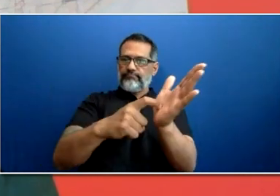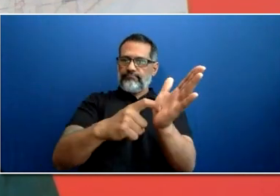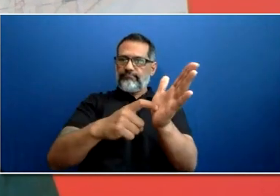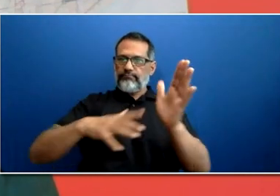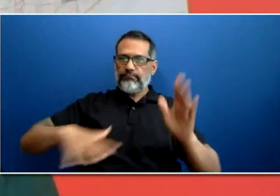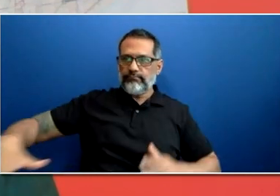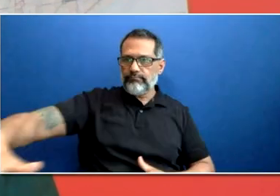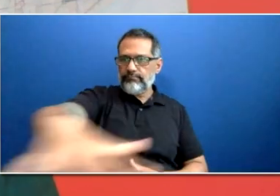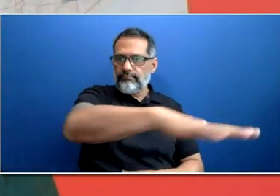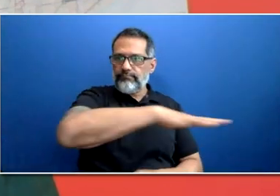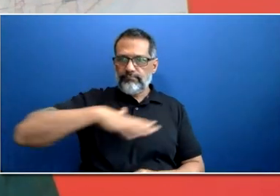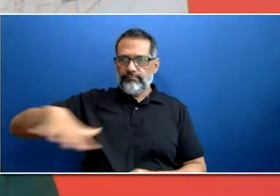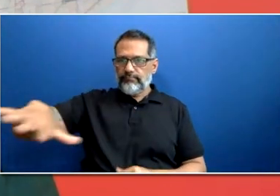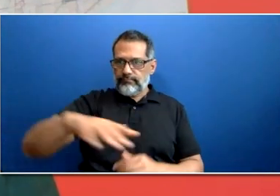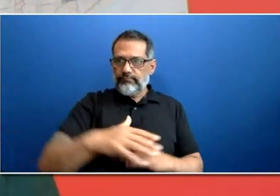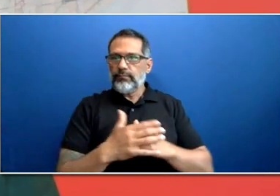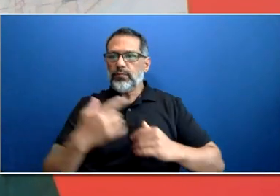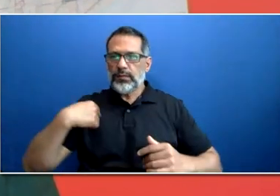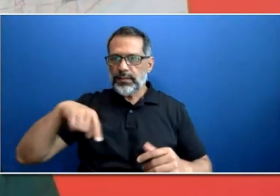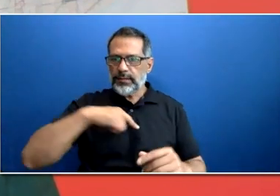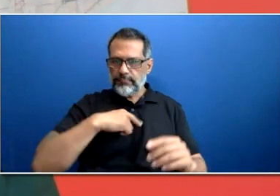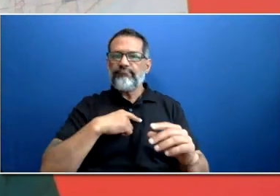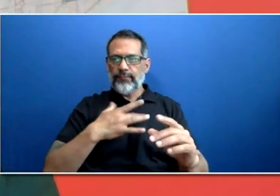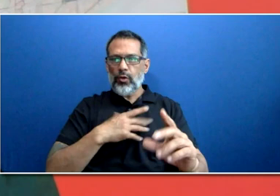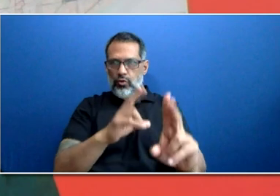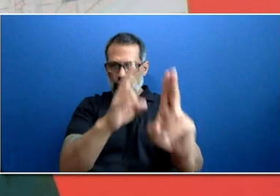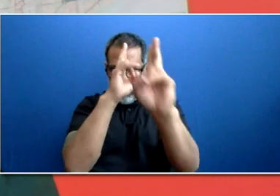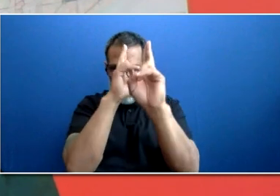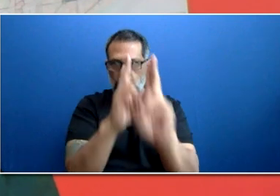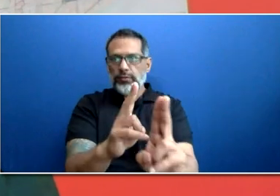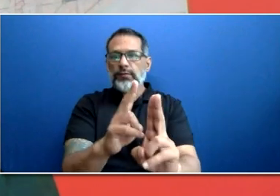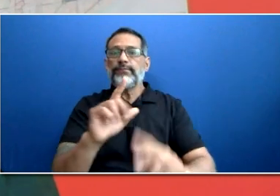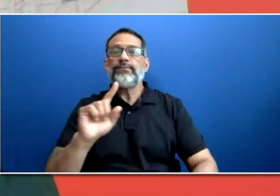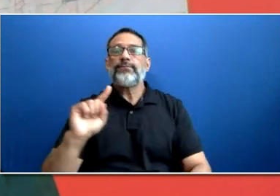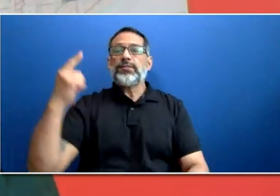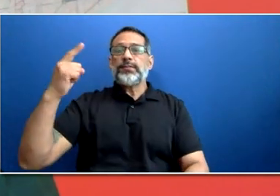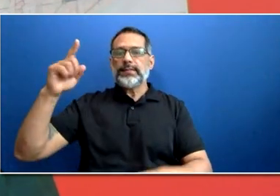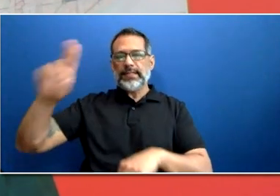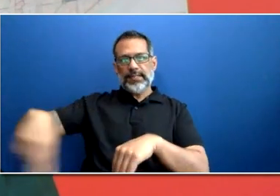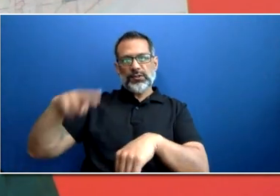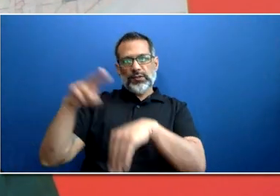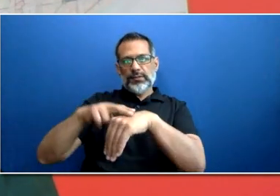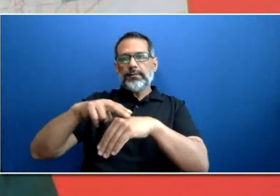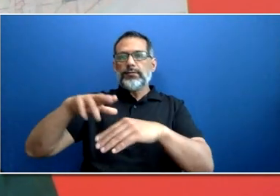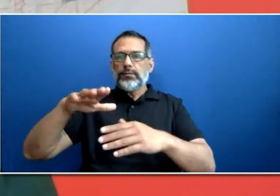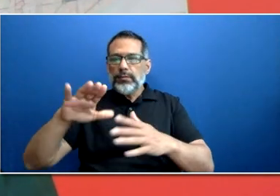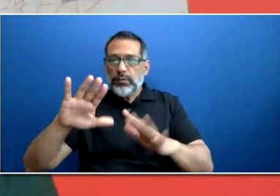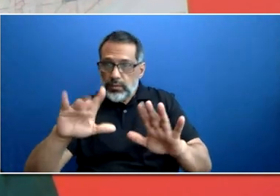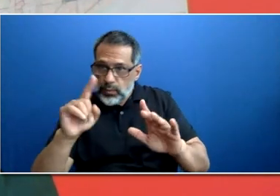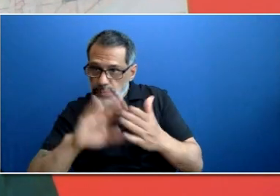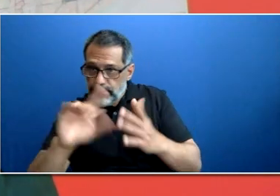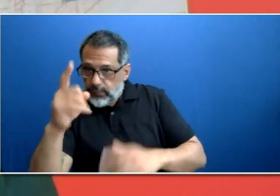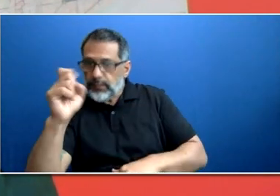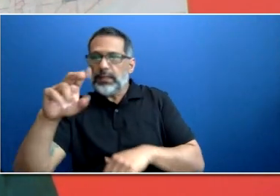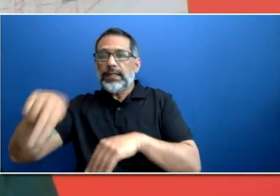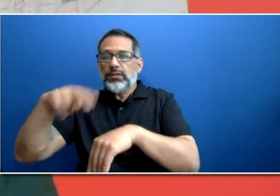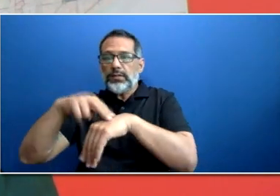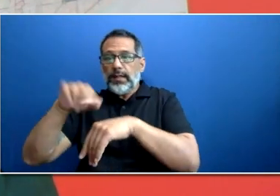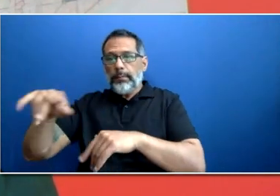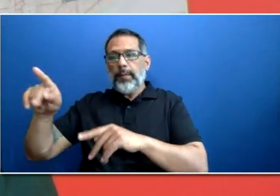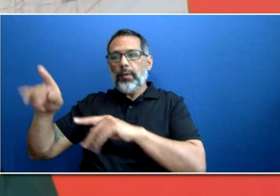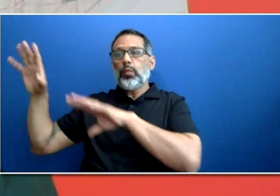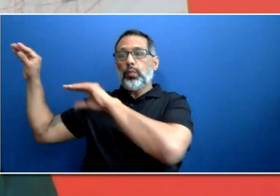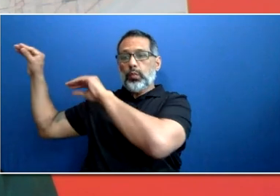honour the first people that have lived here for thousands of years and the enduring